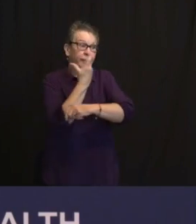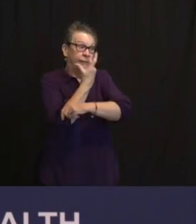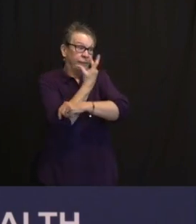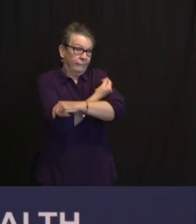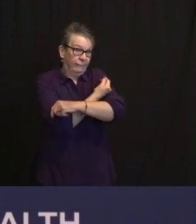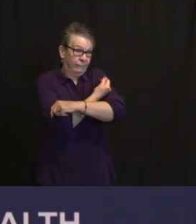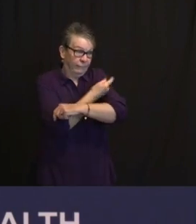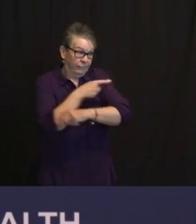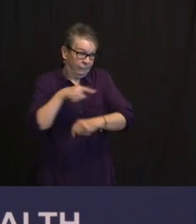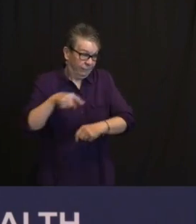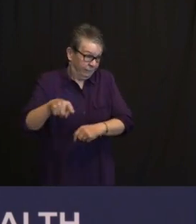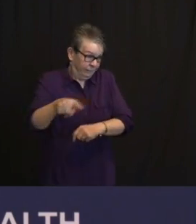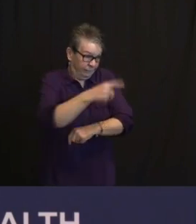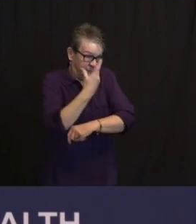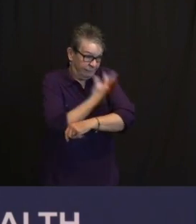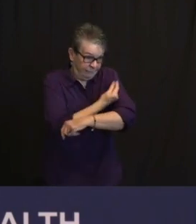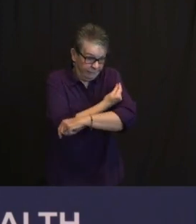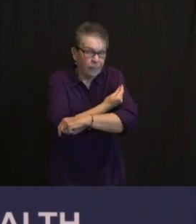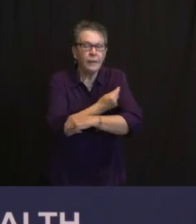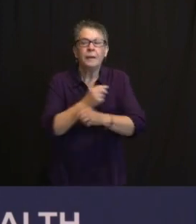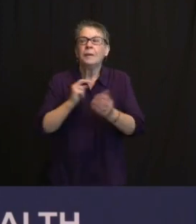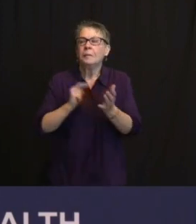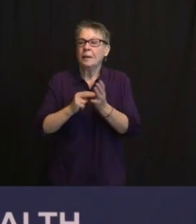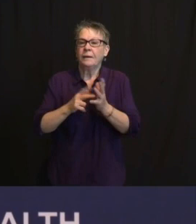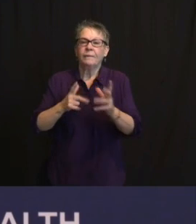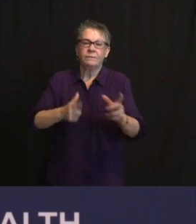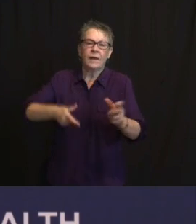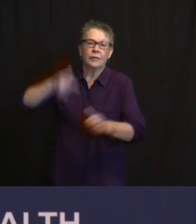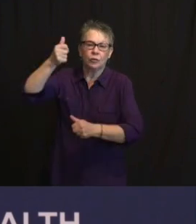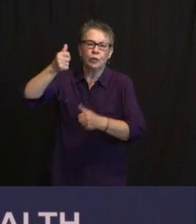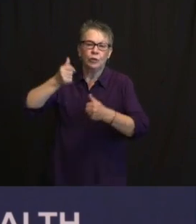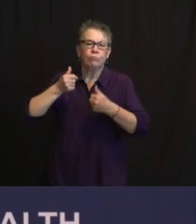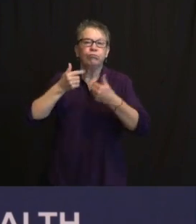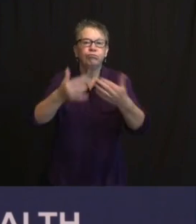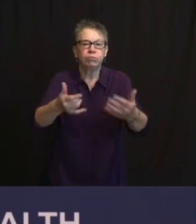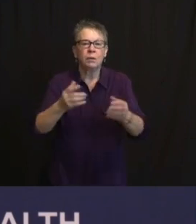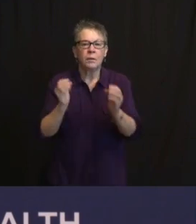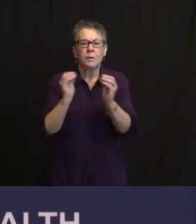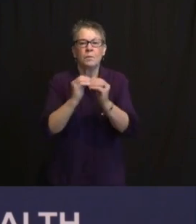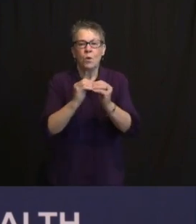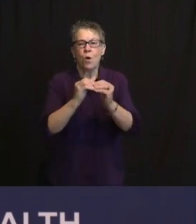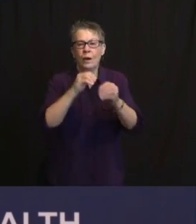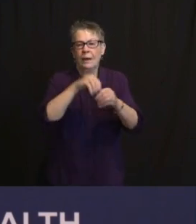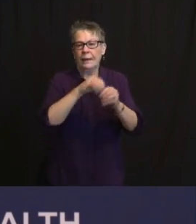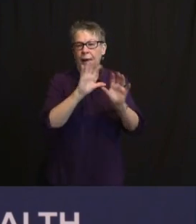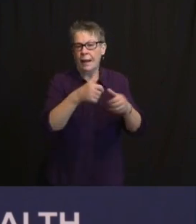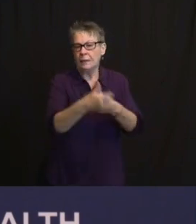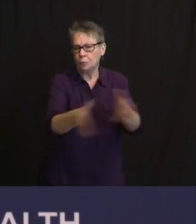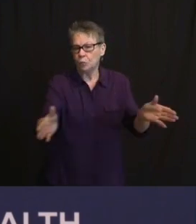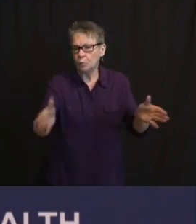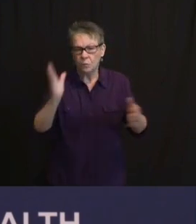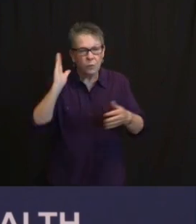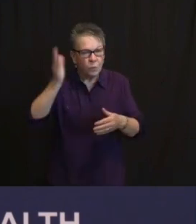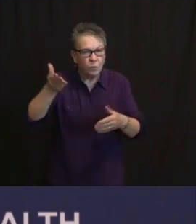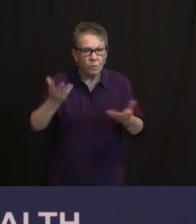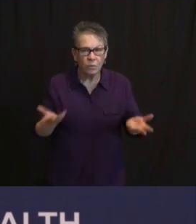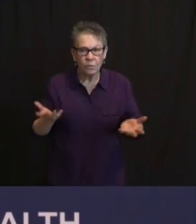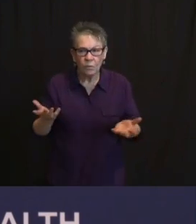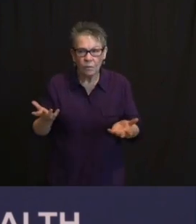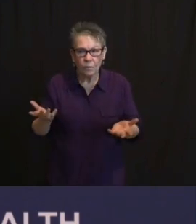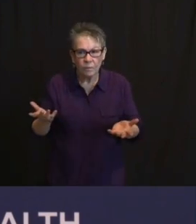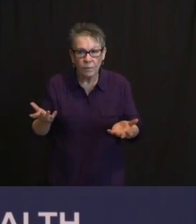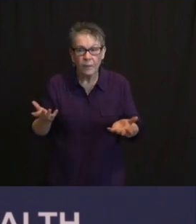BUT IT'S AN ACCELERANT TO A PROCESS THAT IS ALREADY HAPPENING, AND I AM, AGAIN, I FULLY EXPECT THAT I'M,